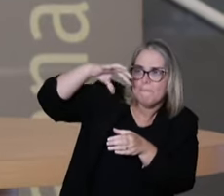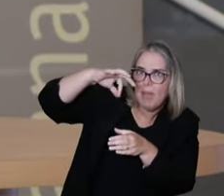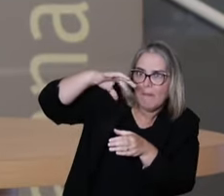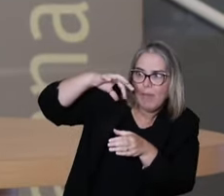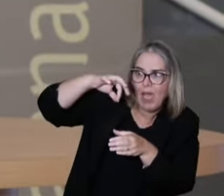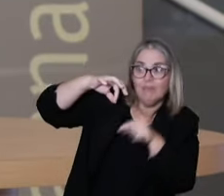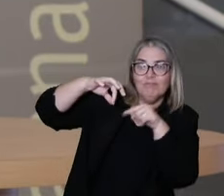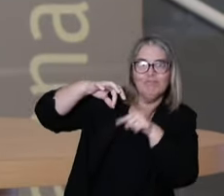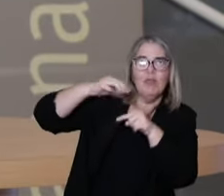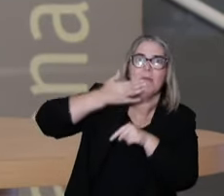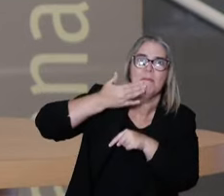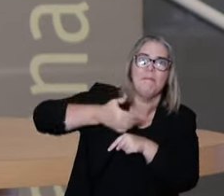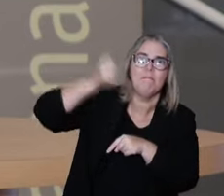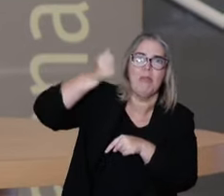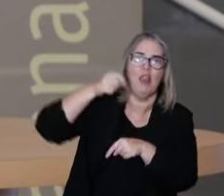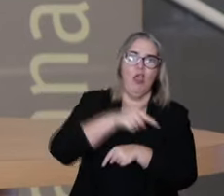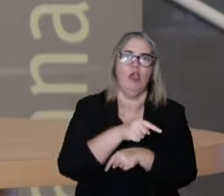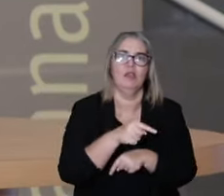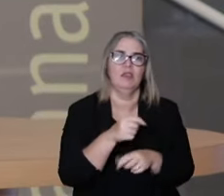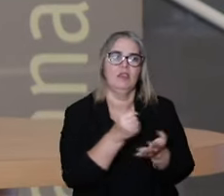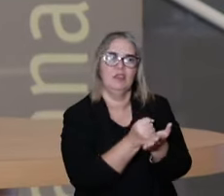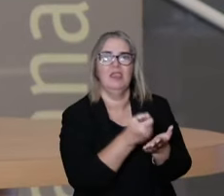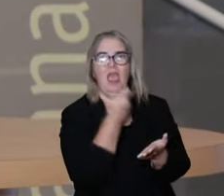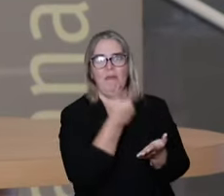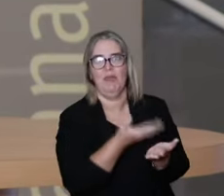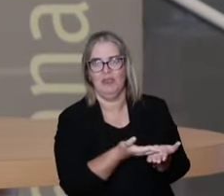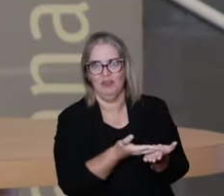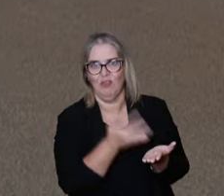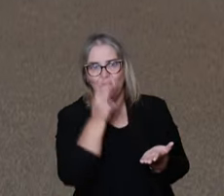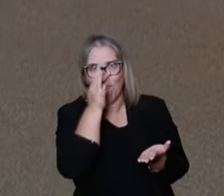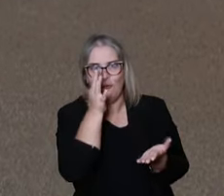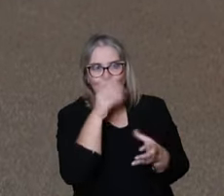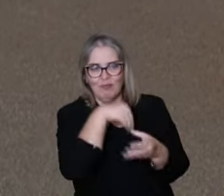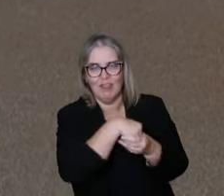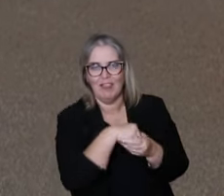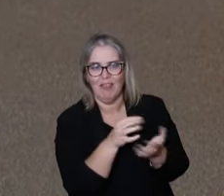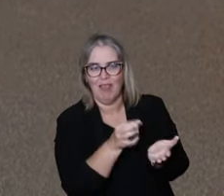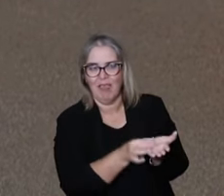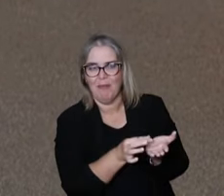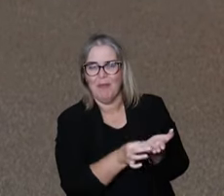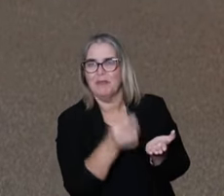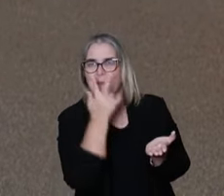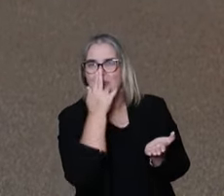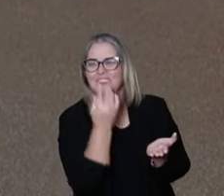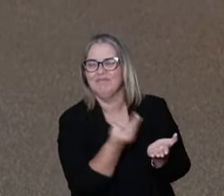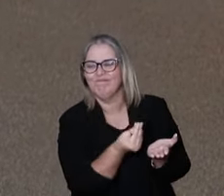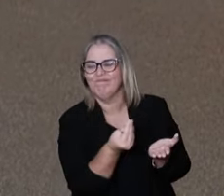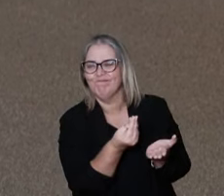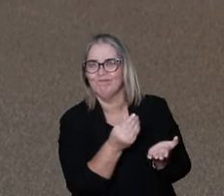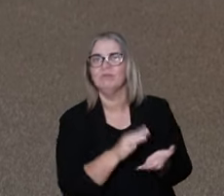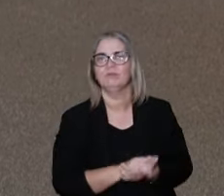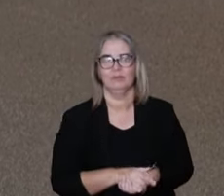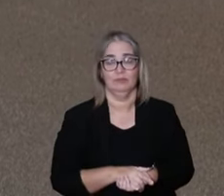dry extracts, well, the tea is more effective. They say it's stronger.